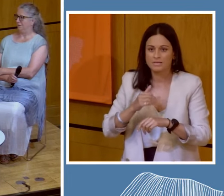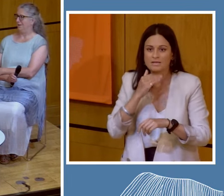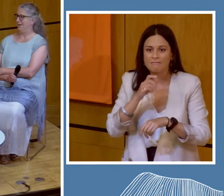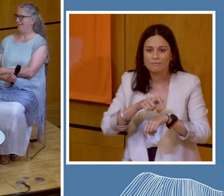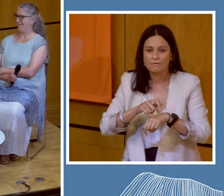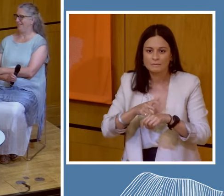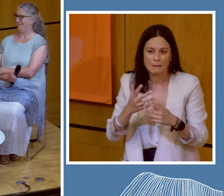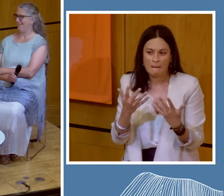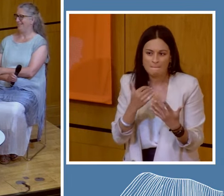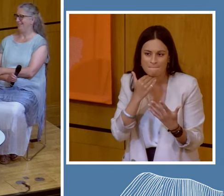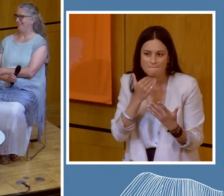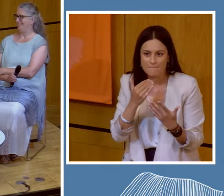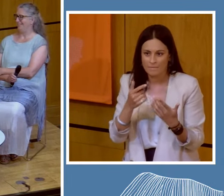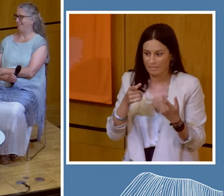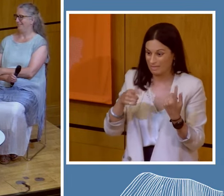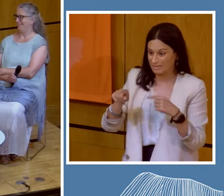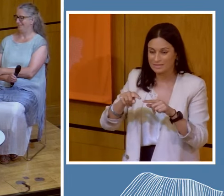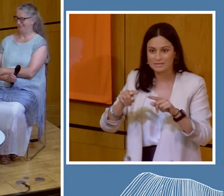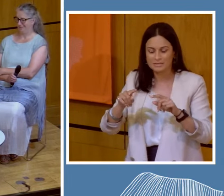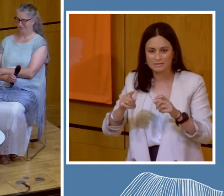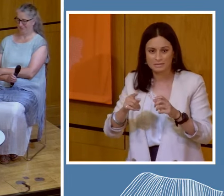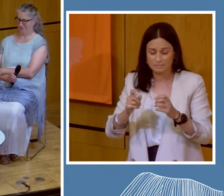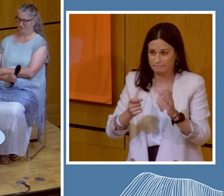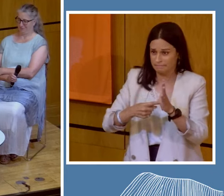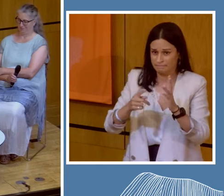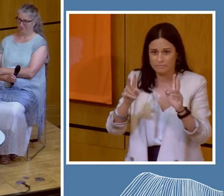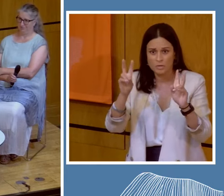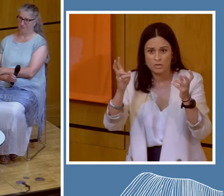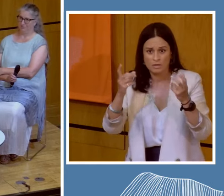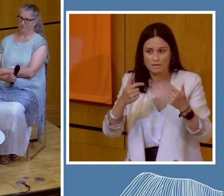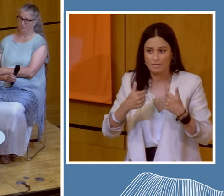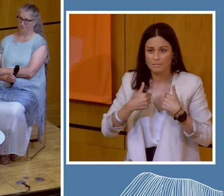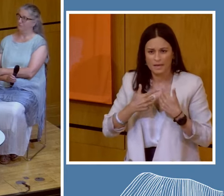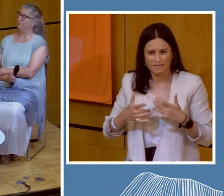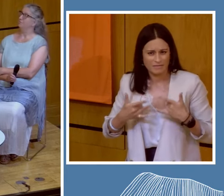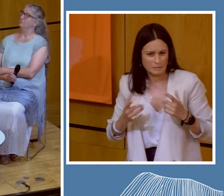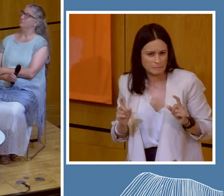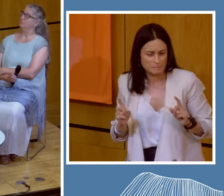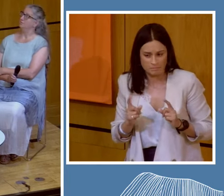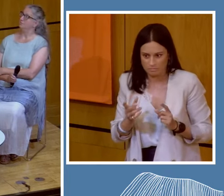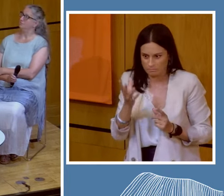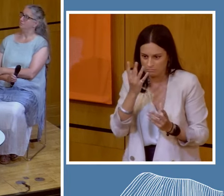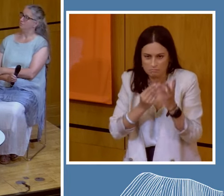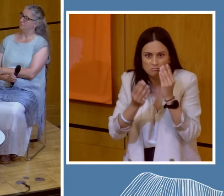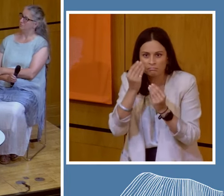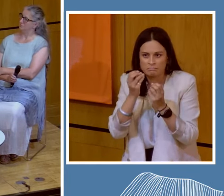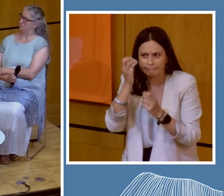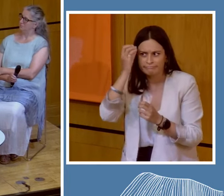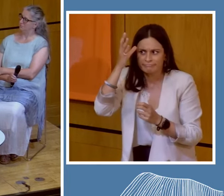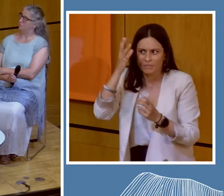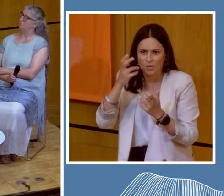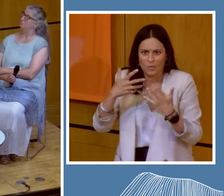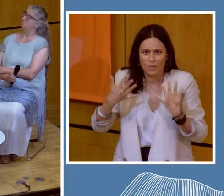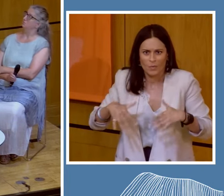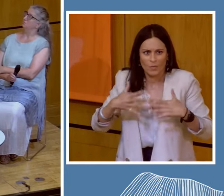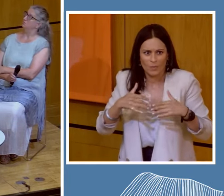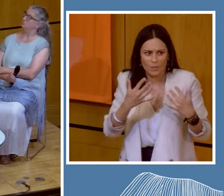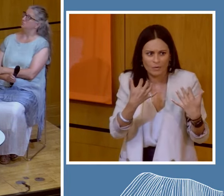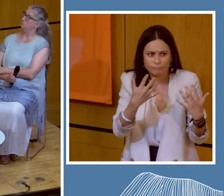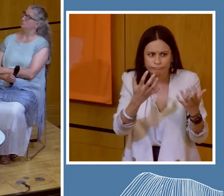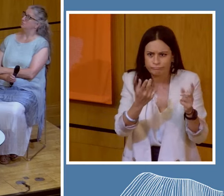justice to this enormous topic. But I really feel I've learned so much, and I can see from the